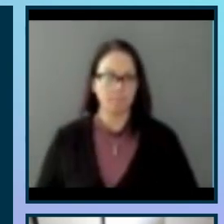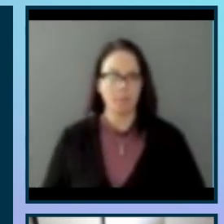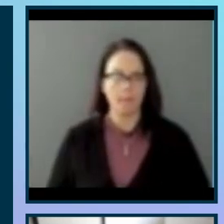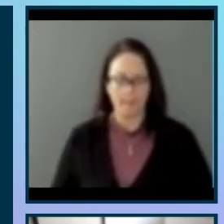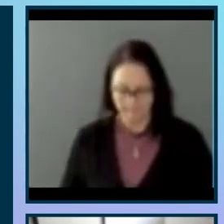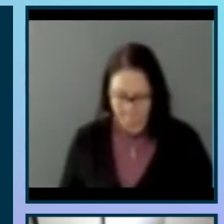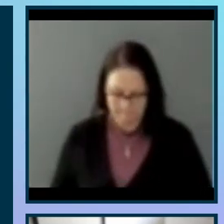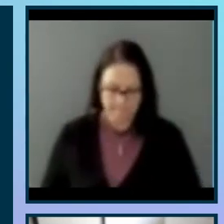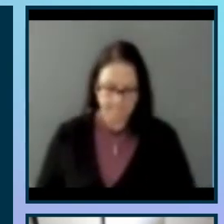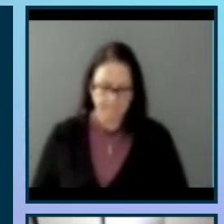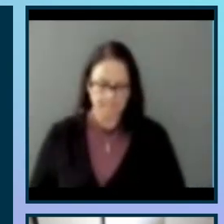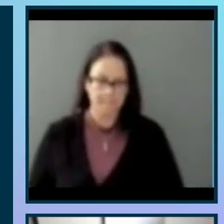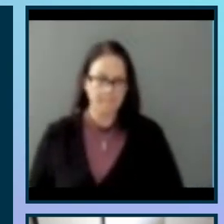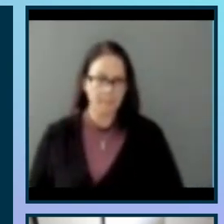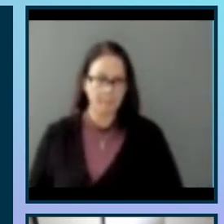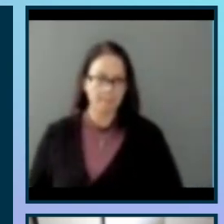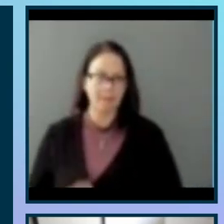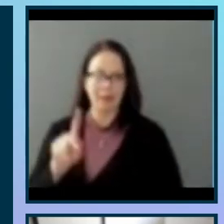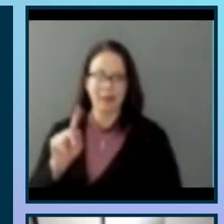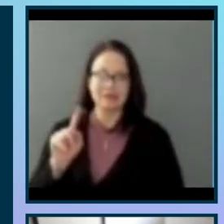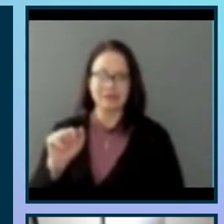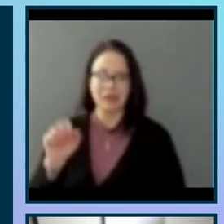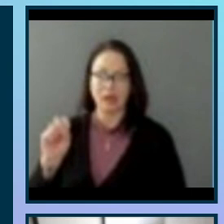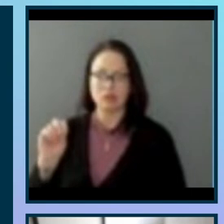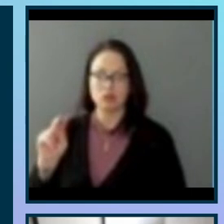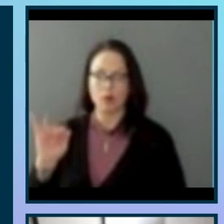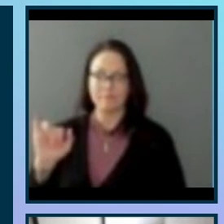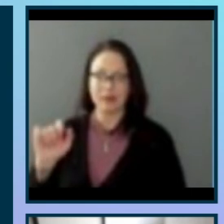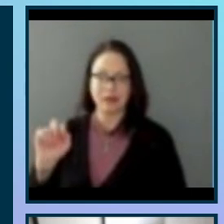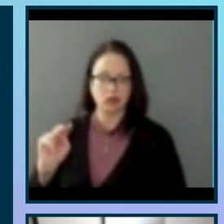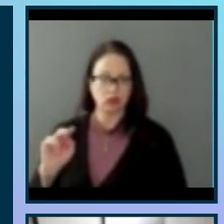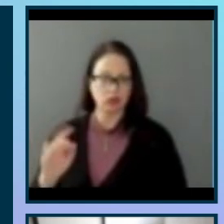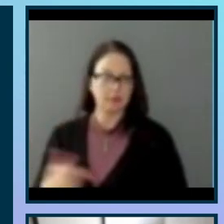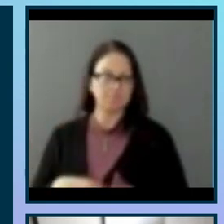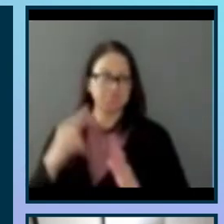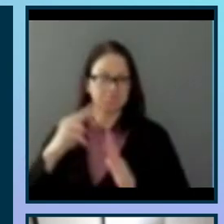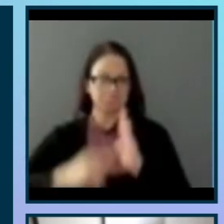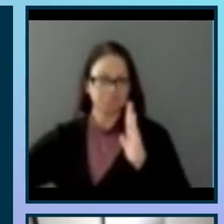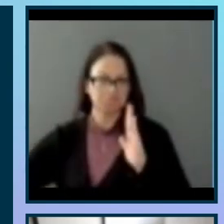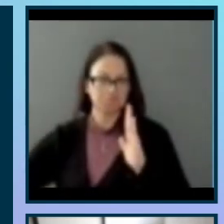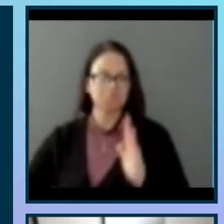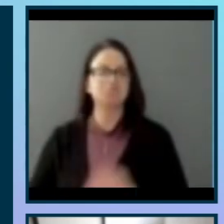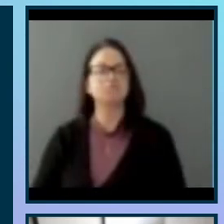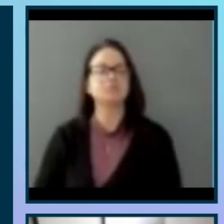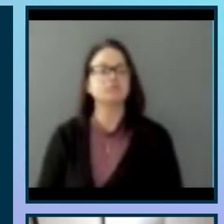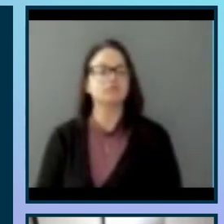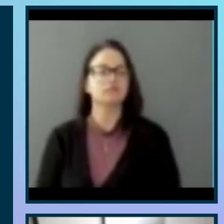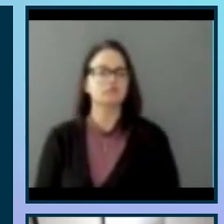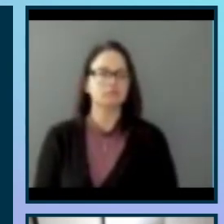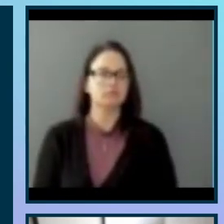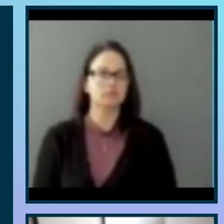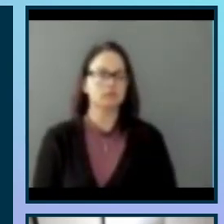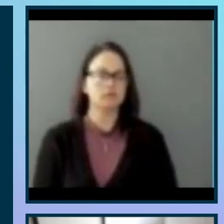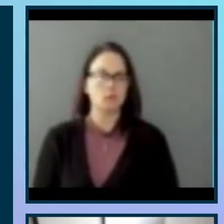So data sonification is the presentation of data as sound using sonification. It is